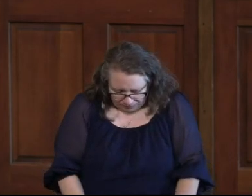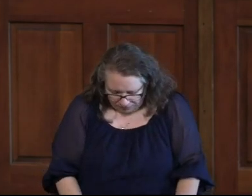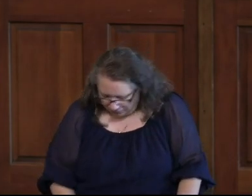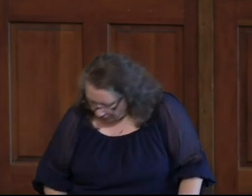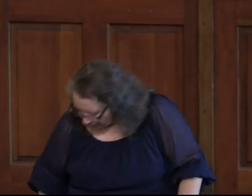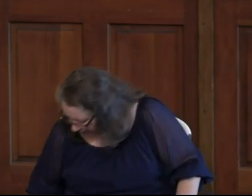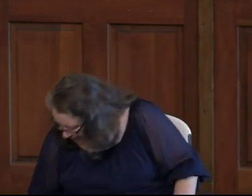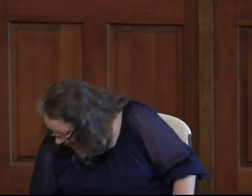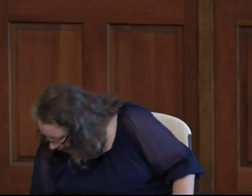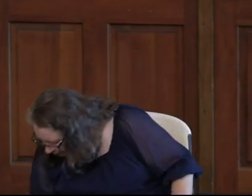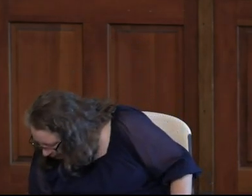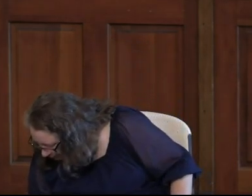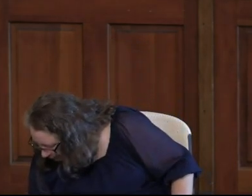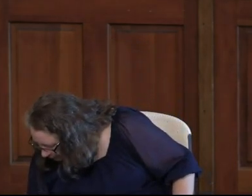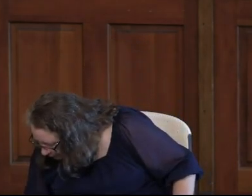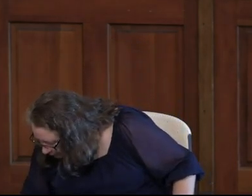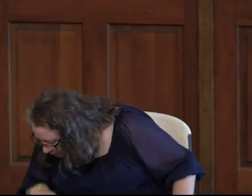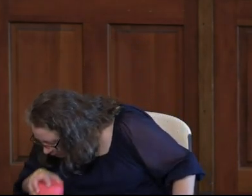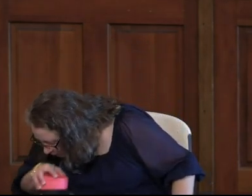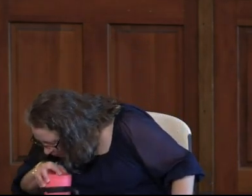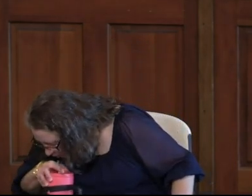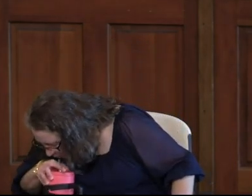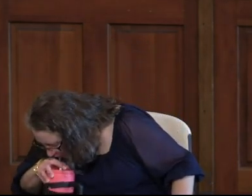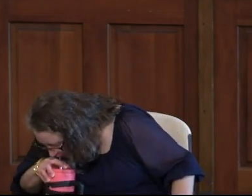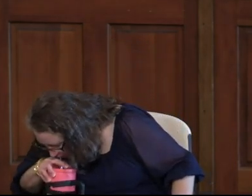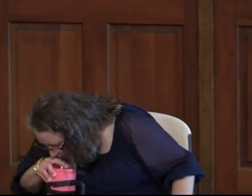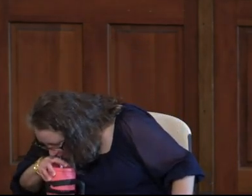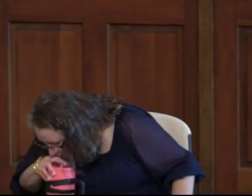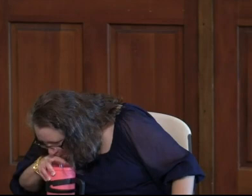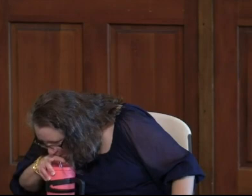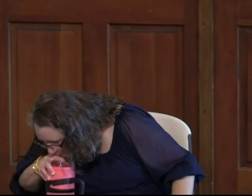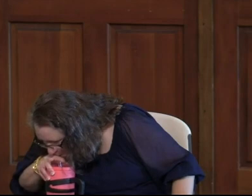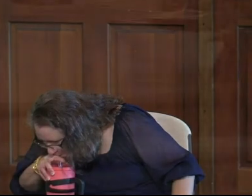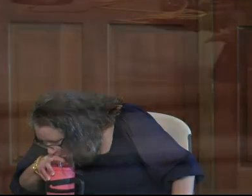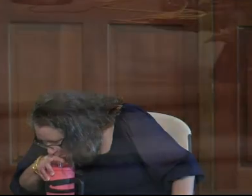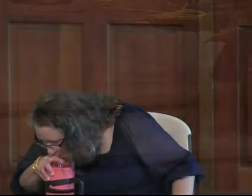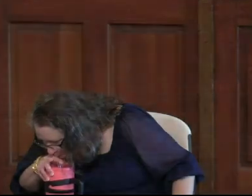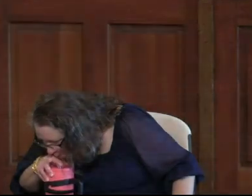I would like to for us to stay seated.